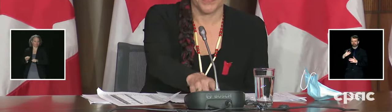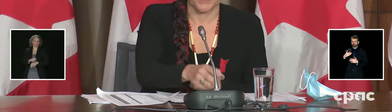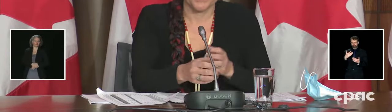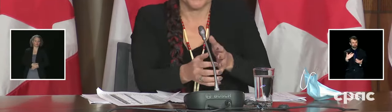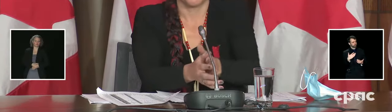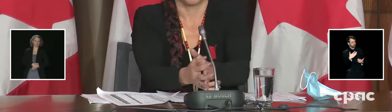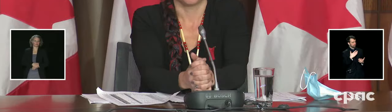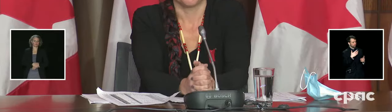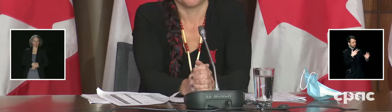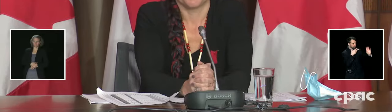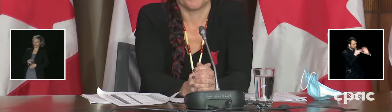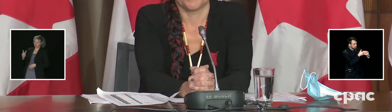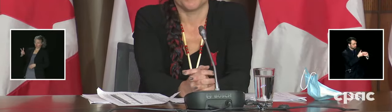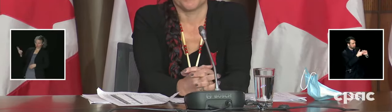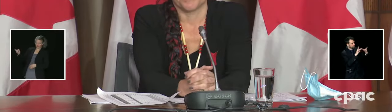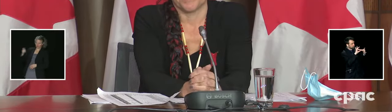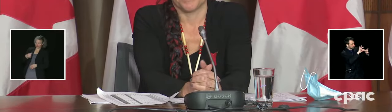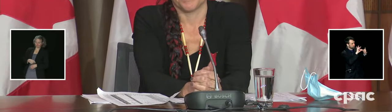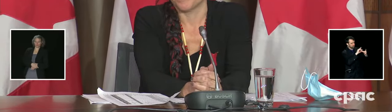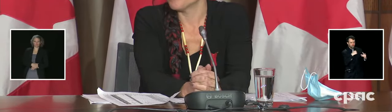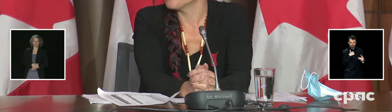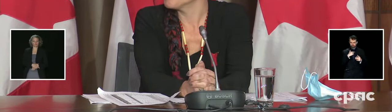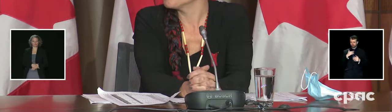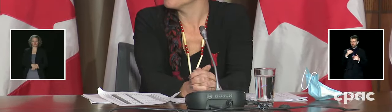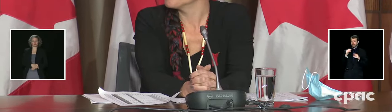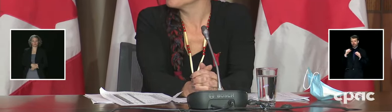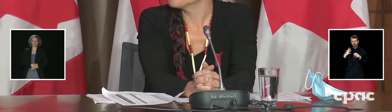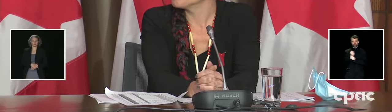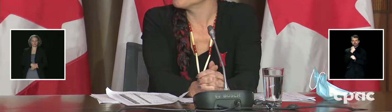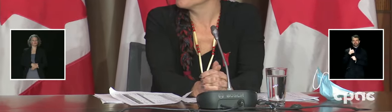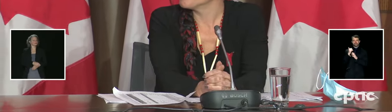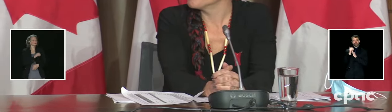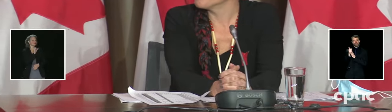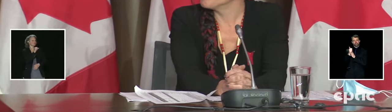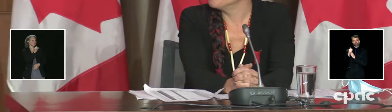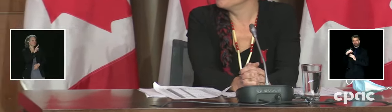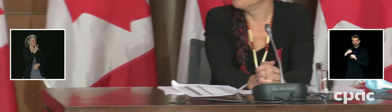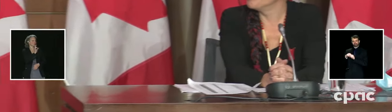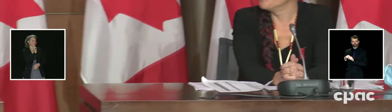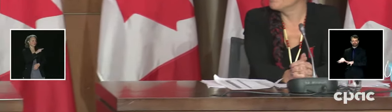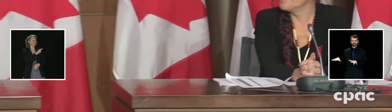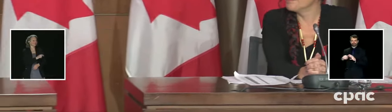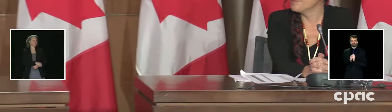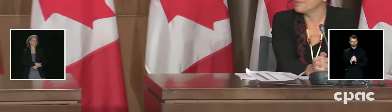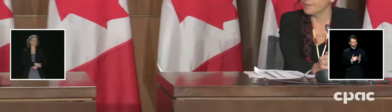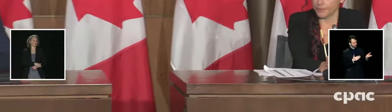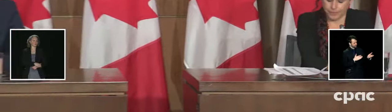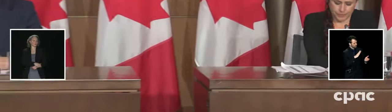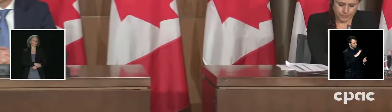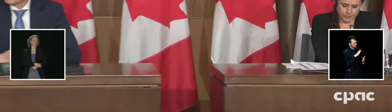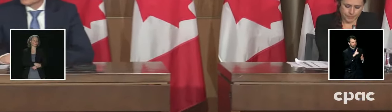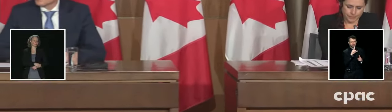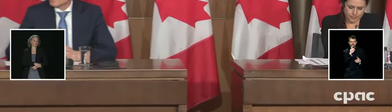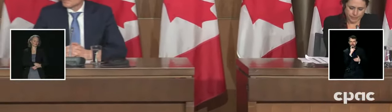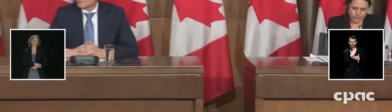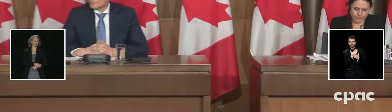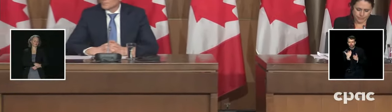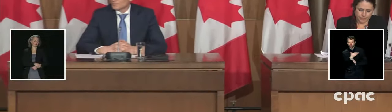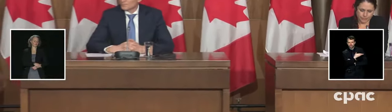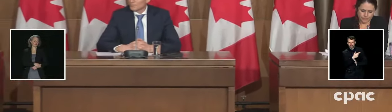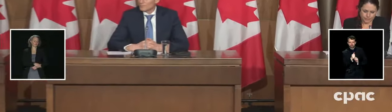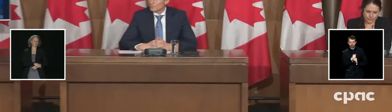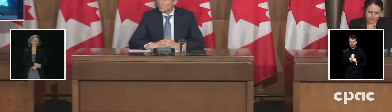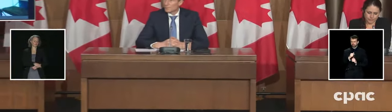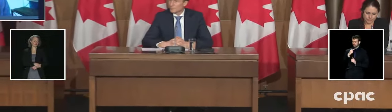Do you have a follow up, Willow? Willow? Yeah. I'm just curious. What kind of data